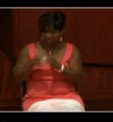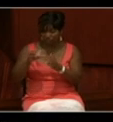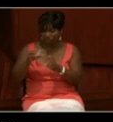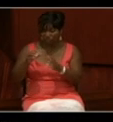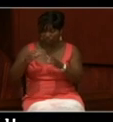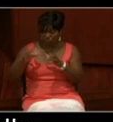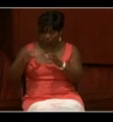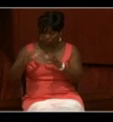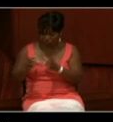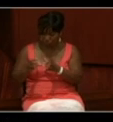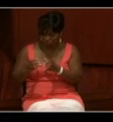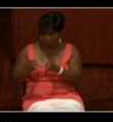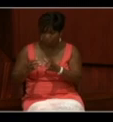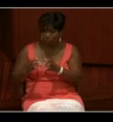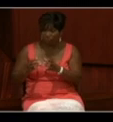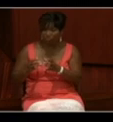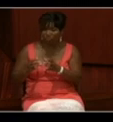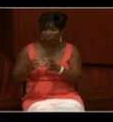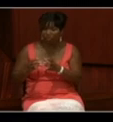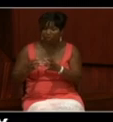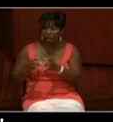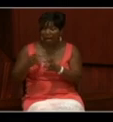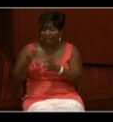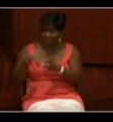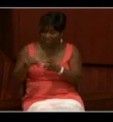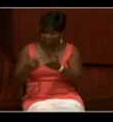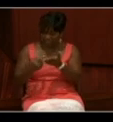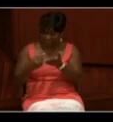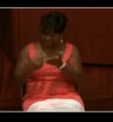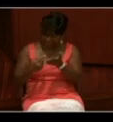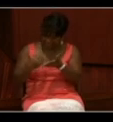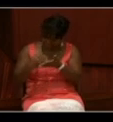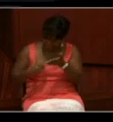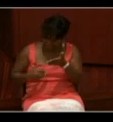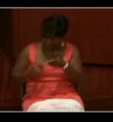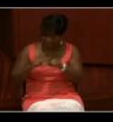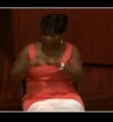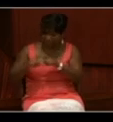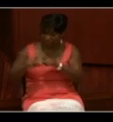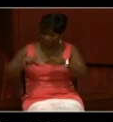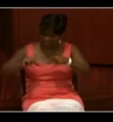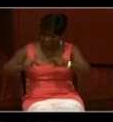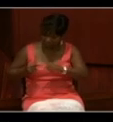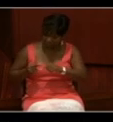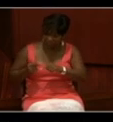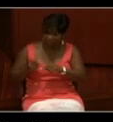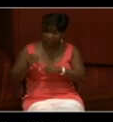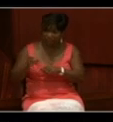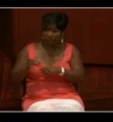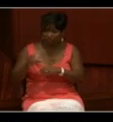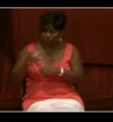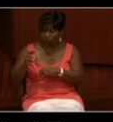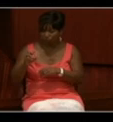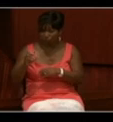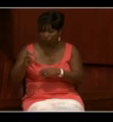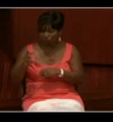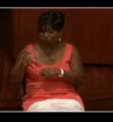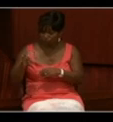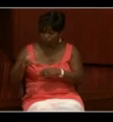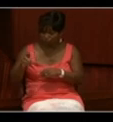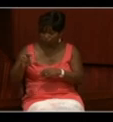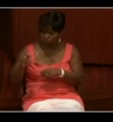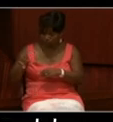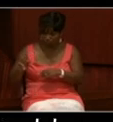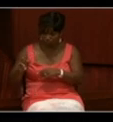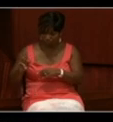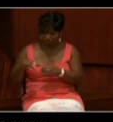page, it also gives the injuries of many crew members as a result of the battle with HMS Guerrier, as